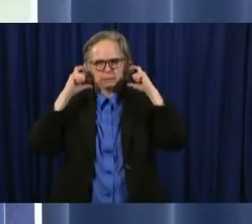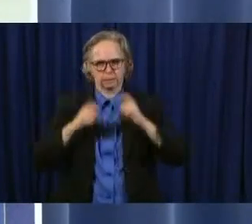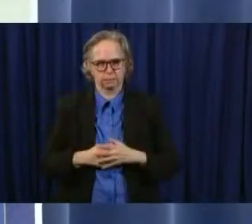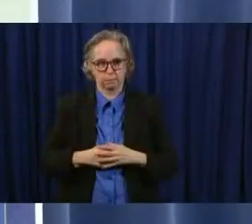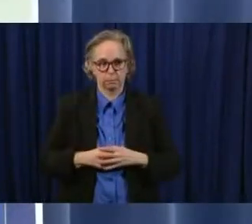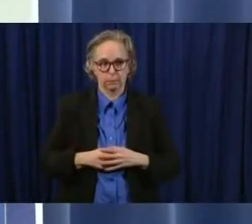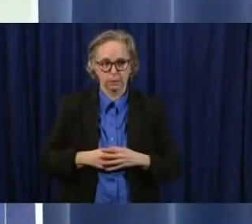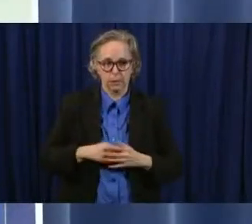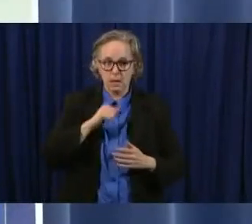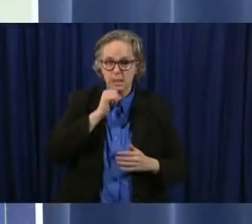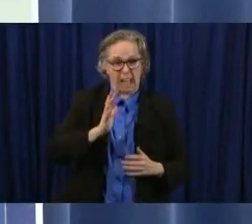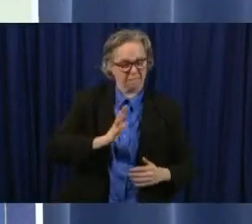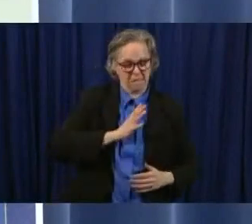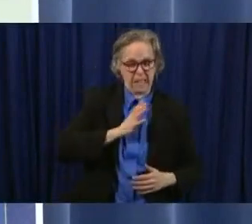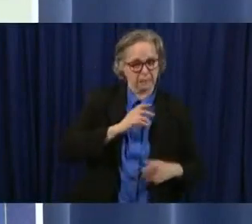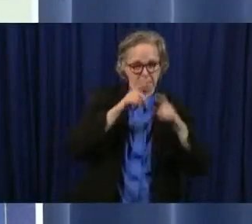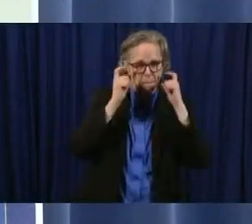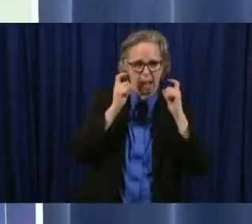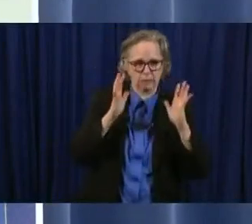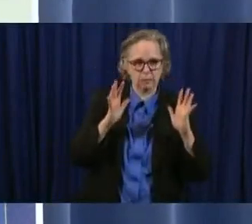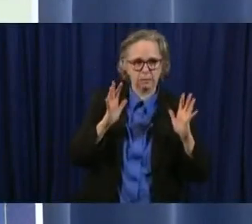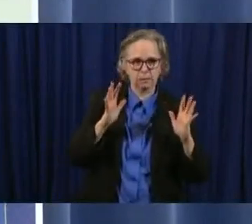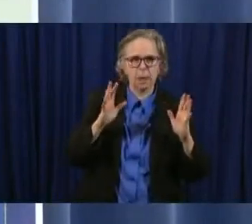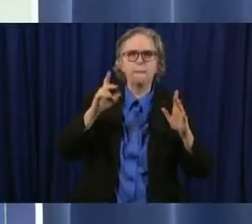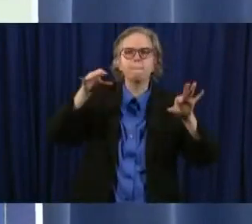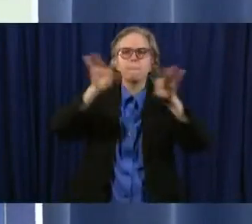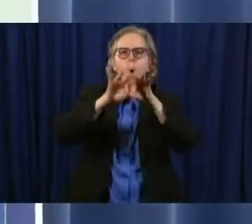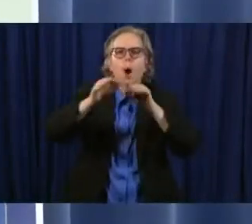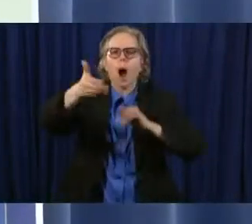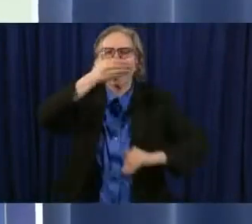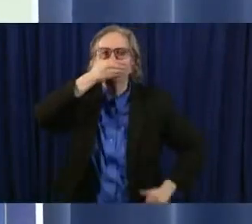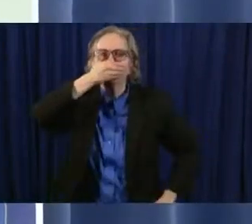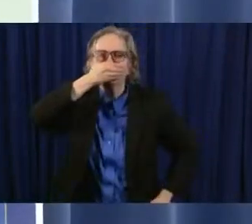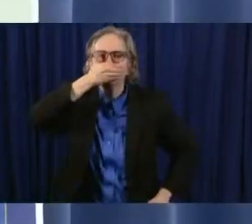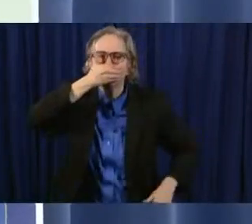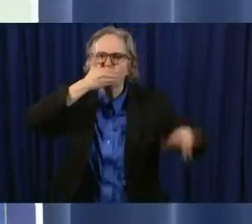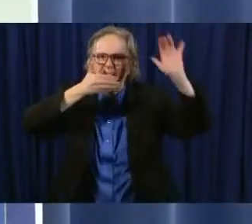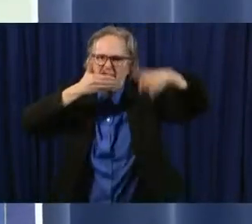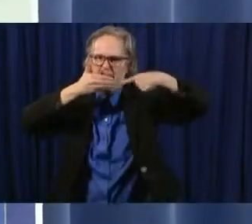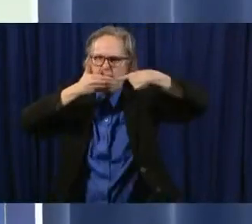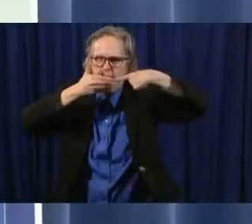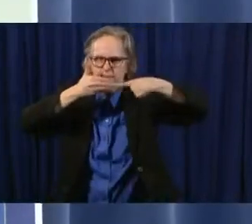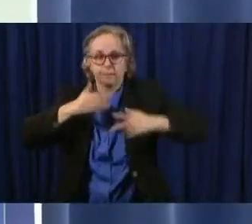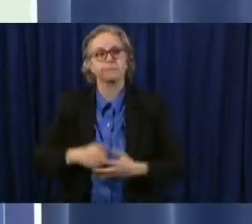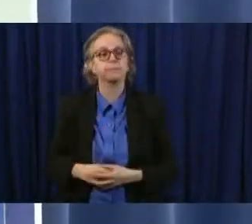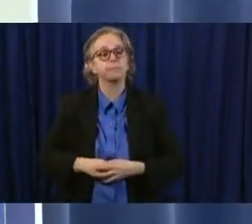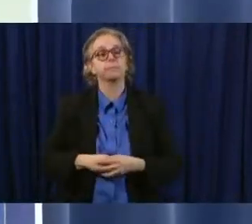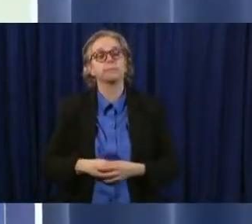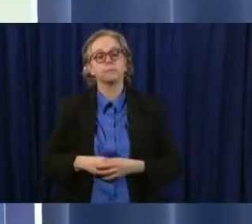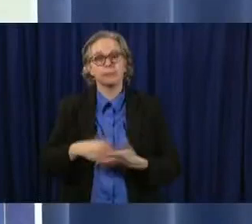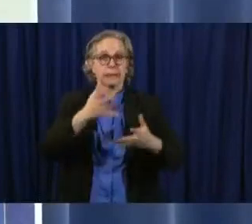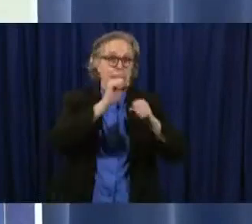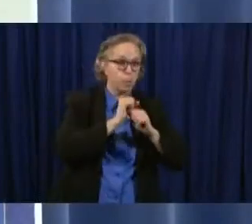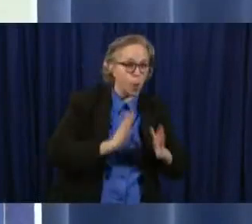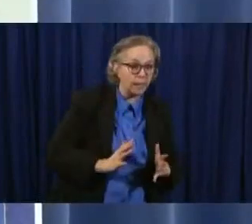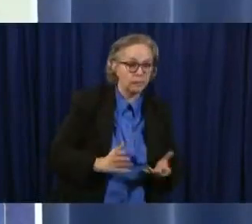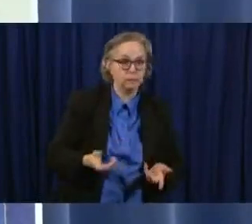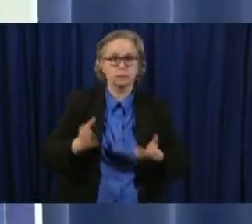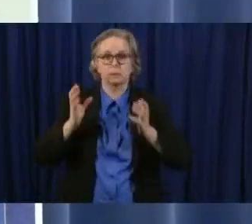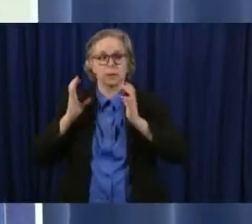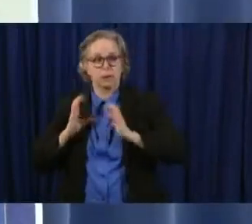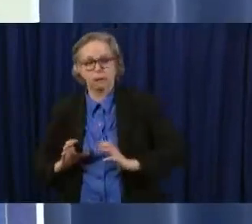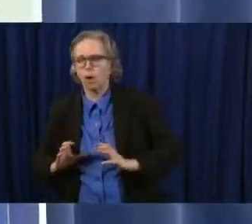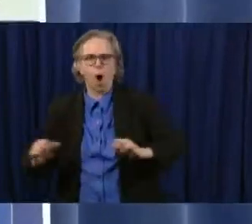uh, but a facial covering is very important. Require face coverings for employees and clients and customers at all times.